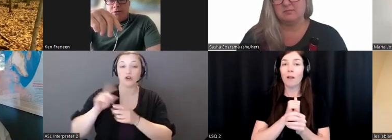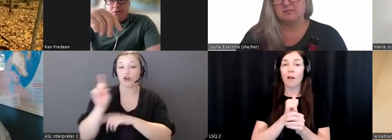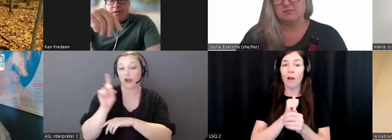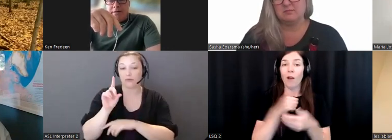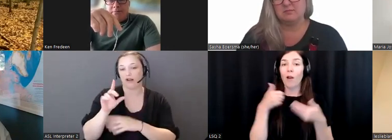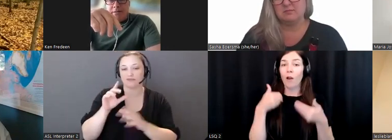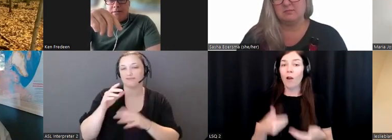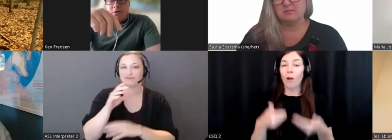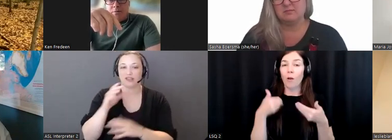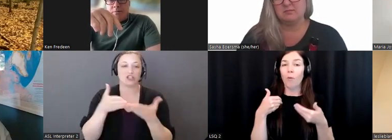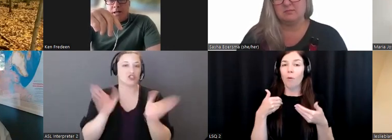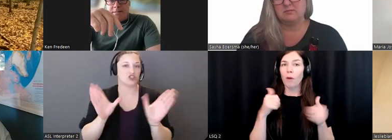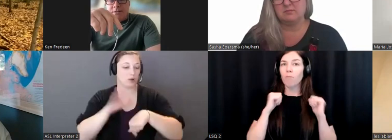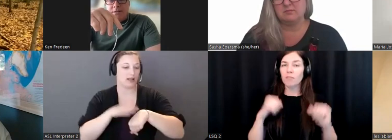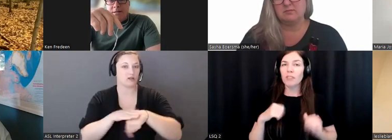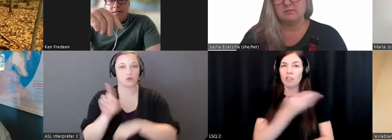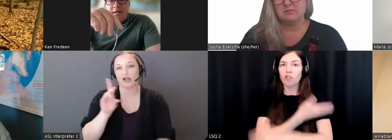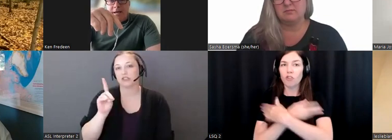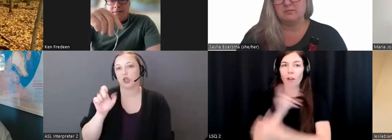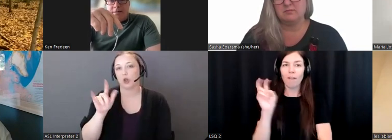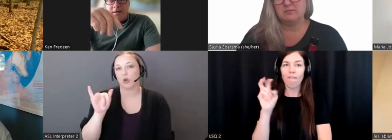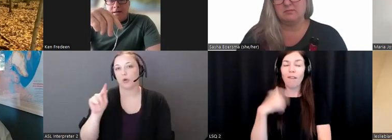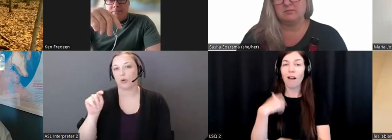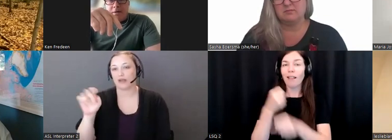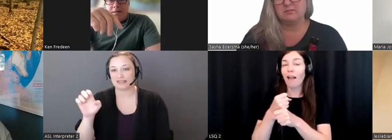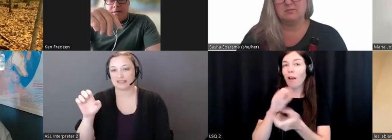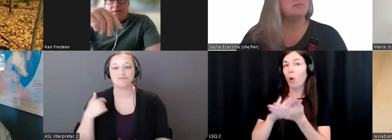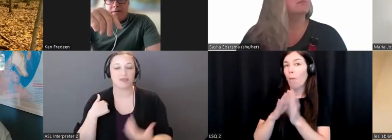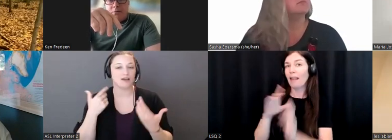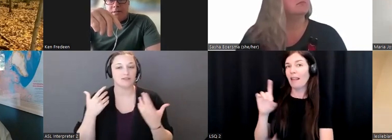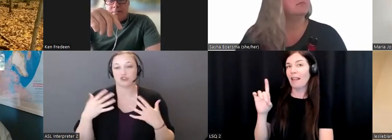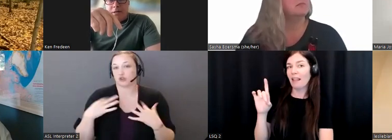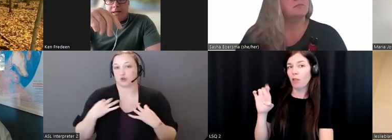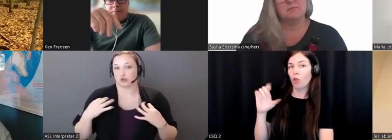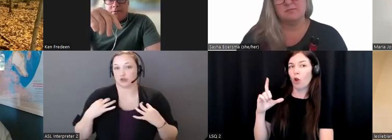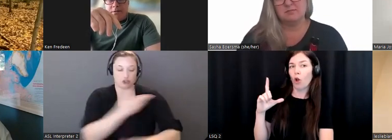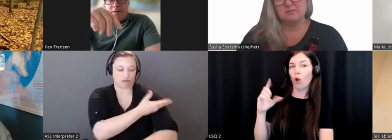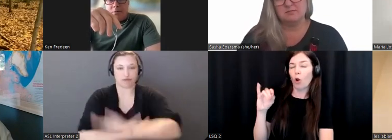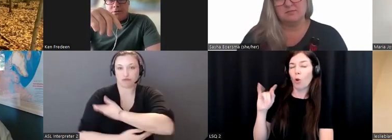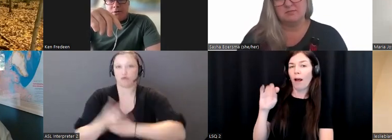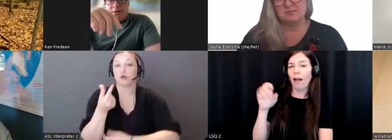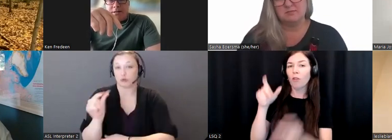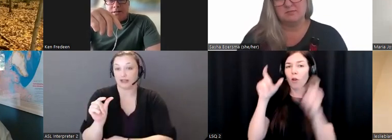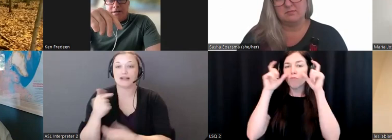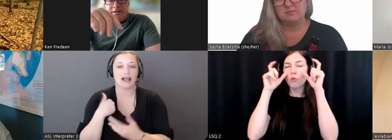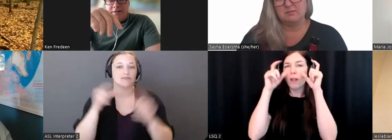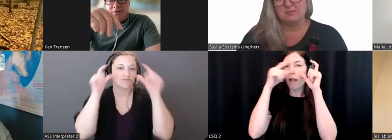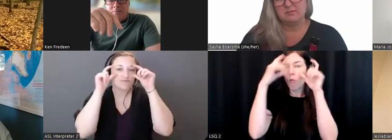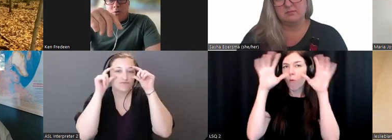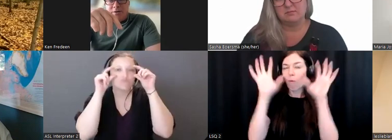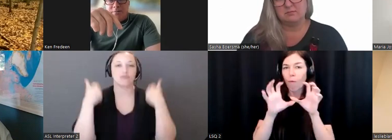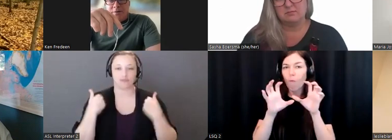green t-shirt. I have dark rimmed glasses. And I'm, I think, the only typically abled person on the